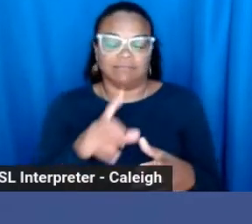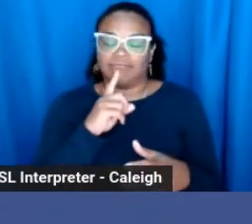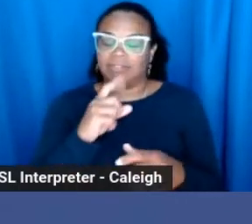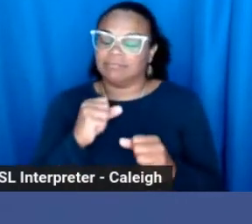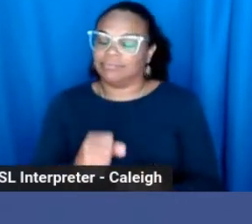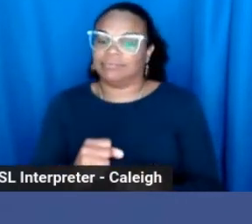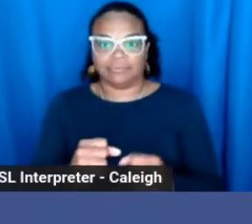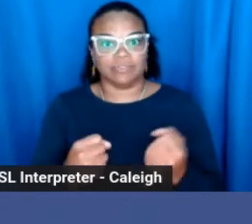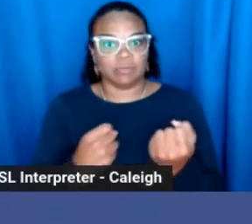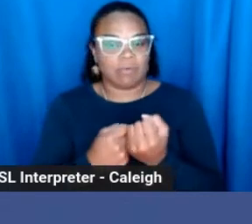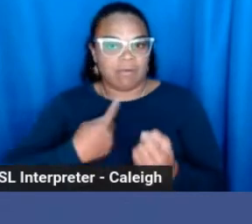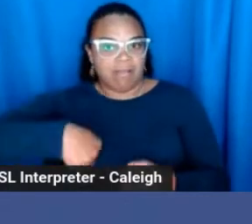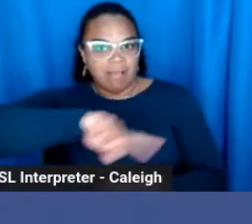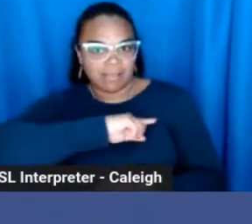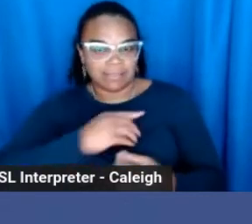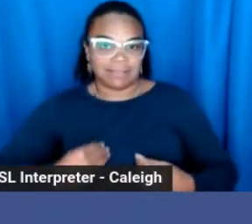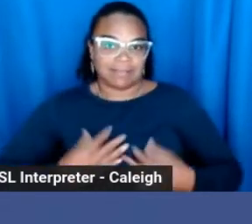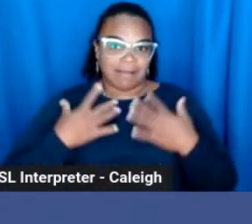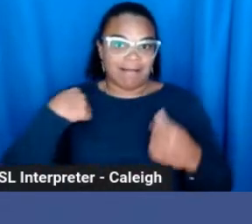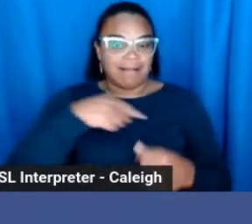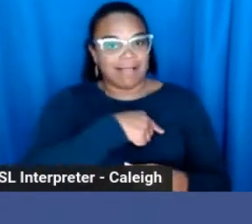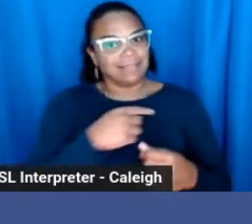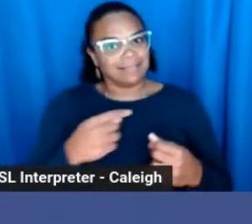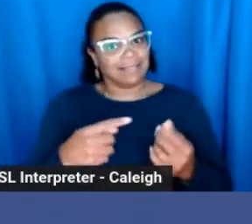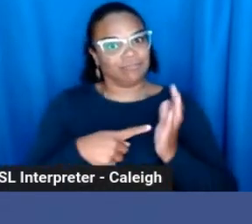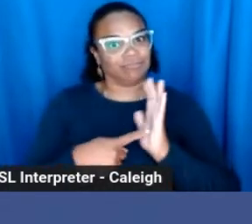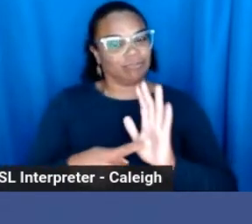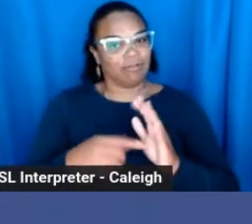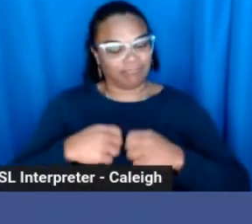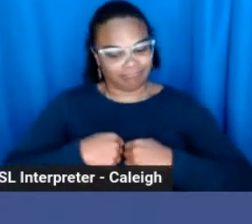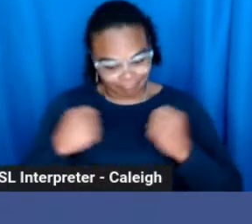inspire us, and reveal us to ourselves.